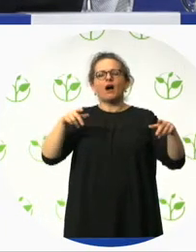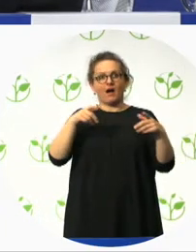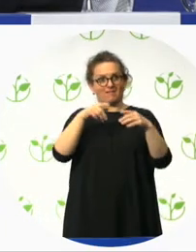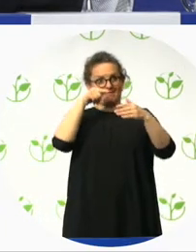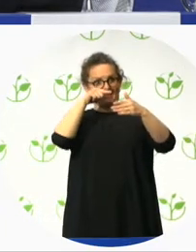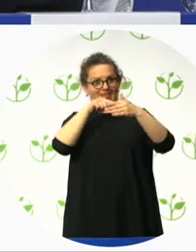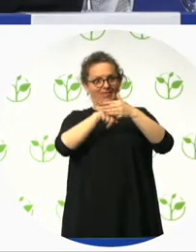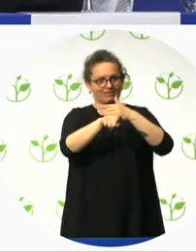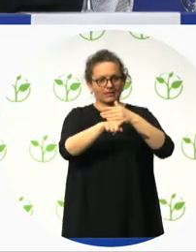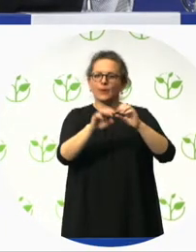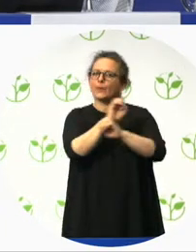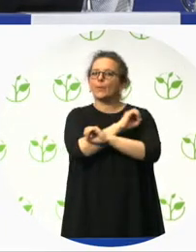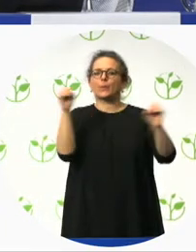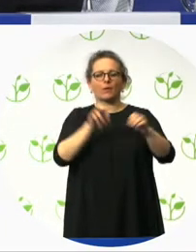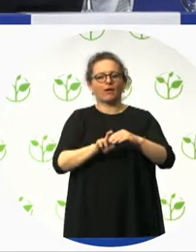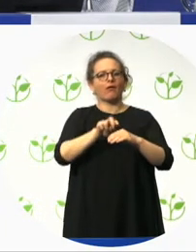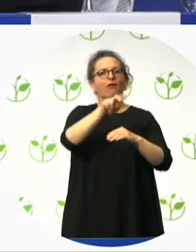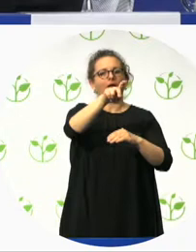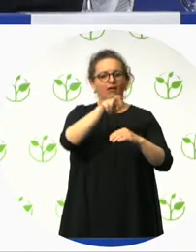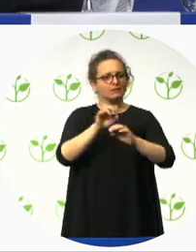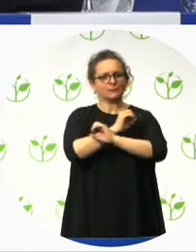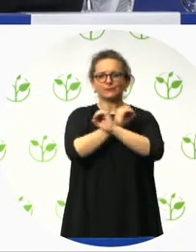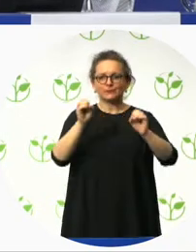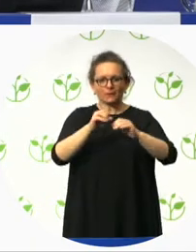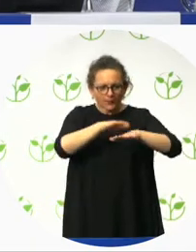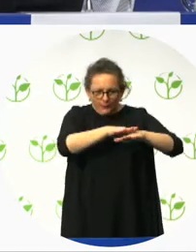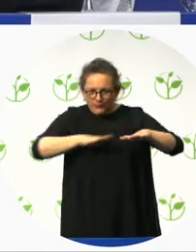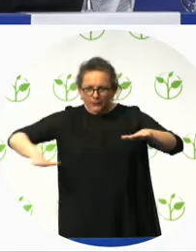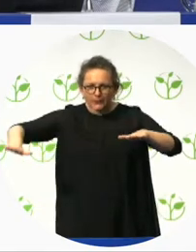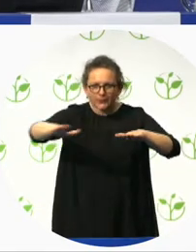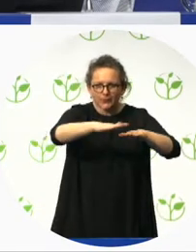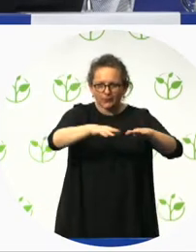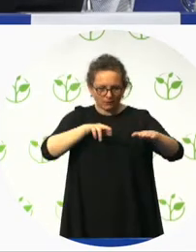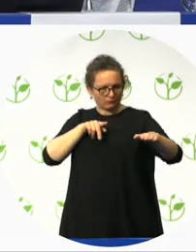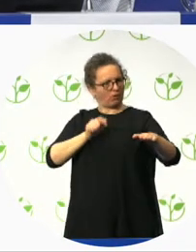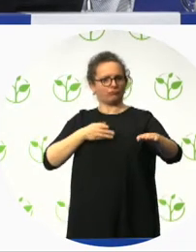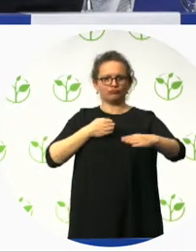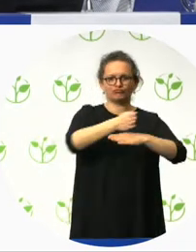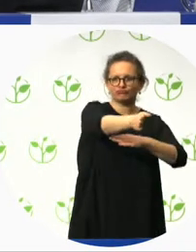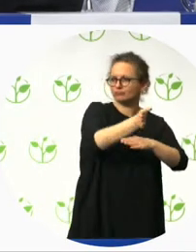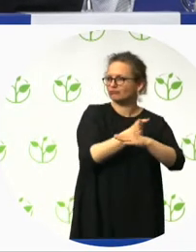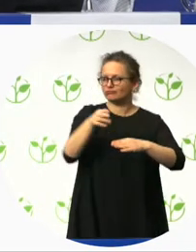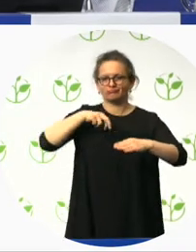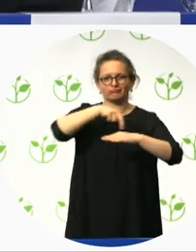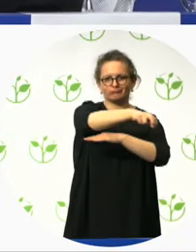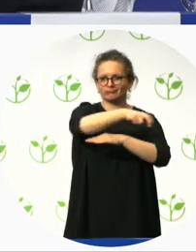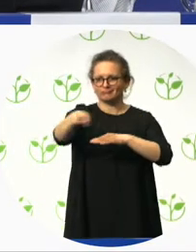is closer to the entry and automatic doors. And the entry is very simple and intuitive.